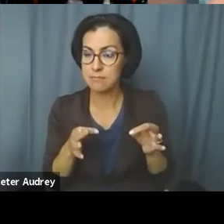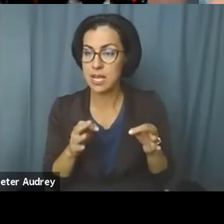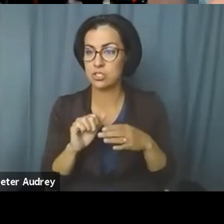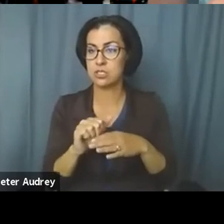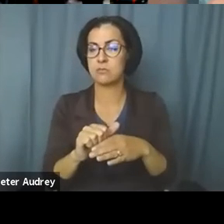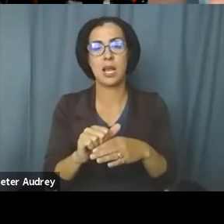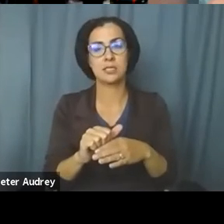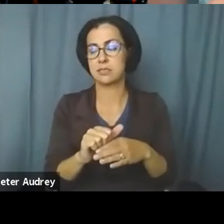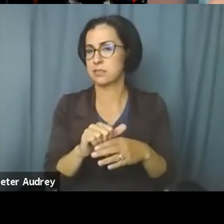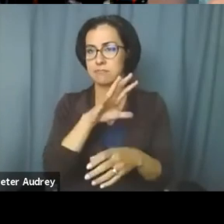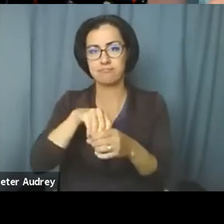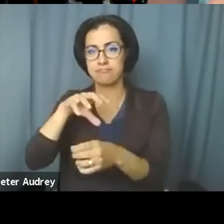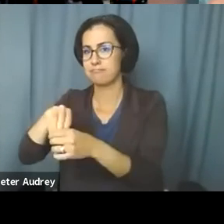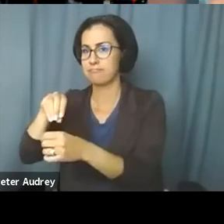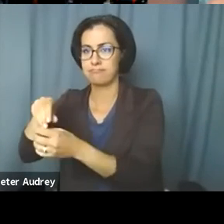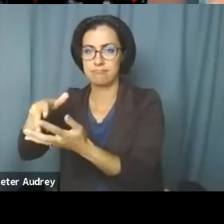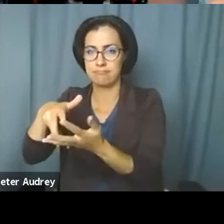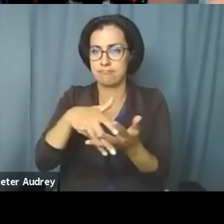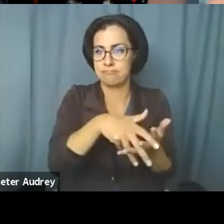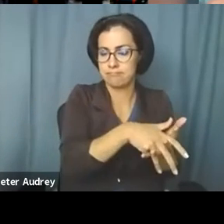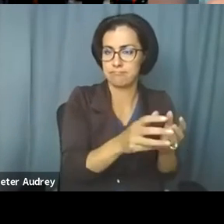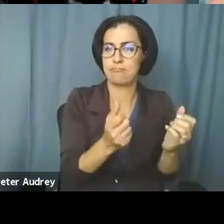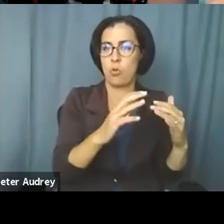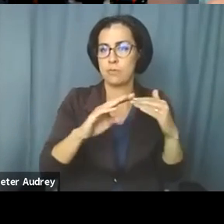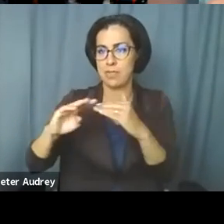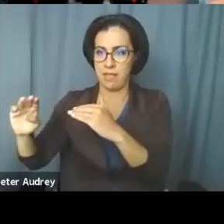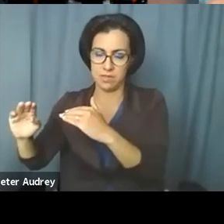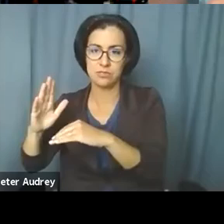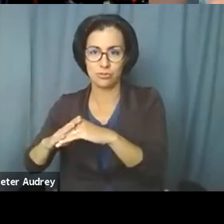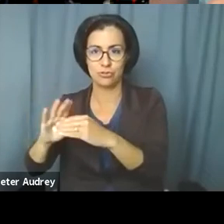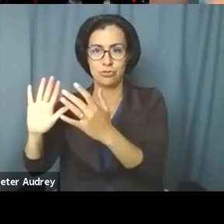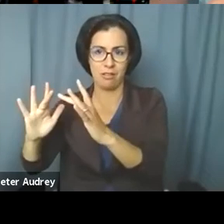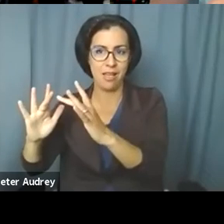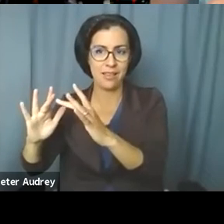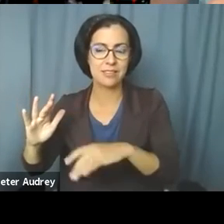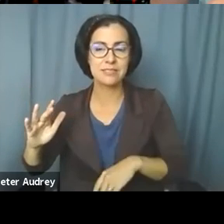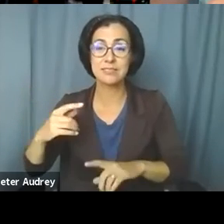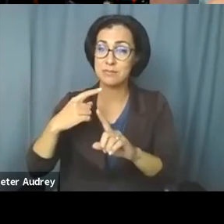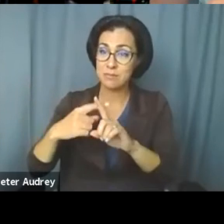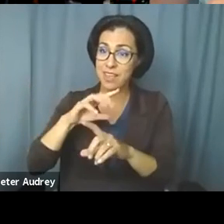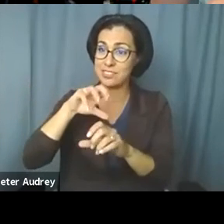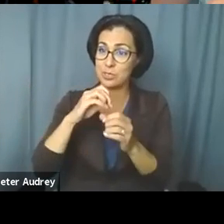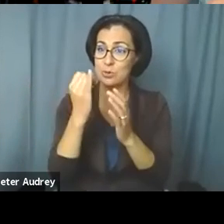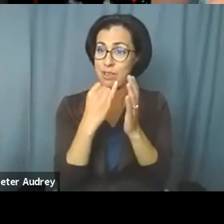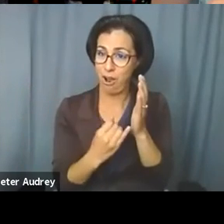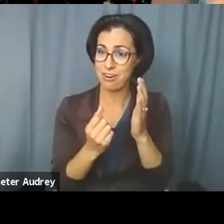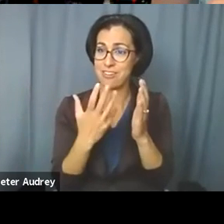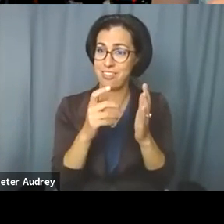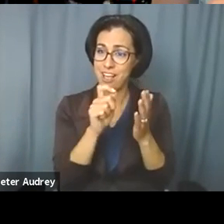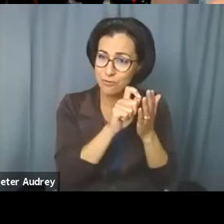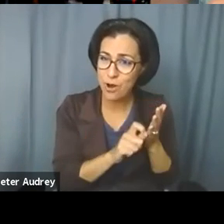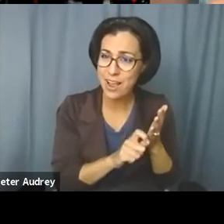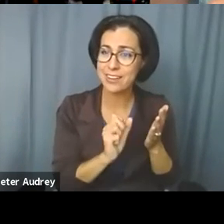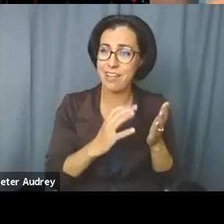in multiple platforms. So it's all over the internet. Um, it has a lot of art in it though. So there's a lot of writing, there's a lot of